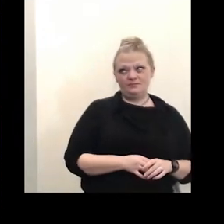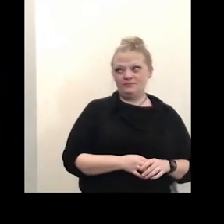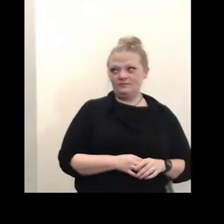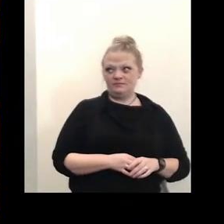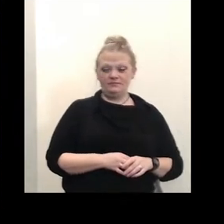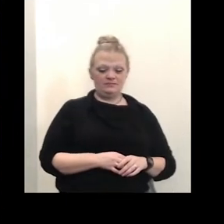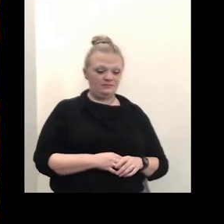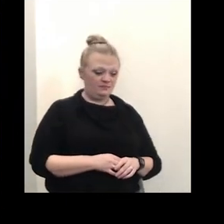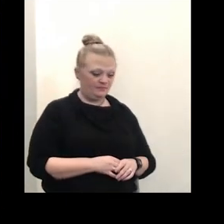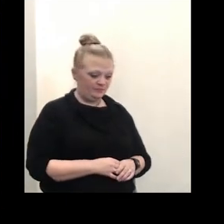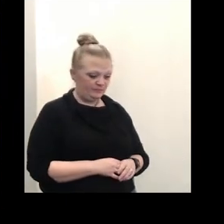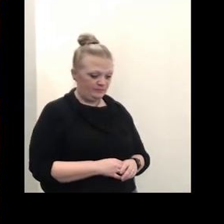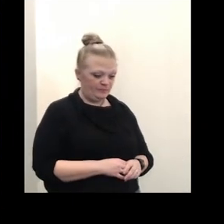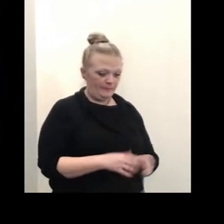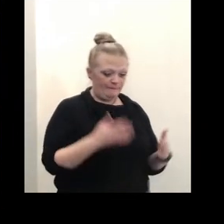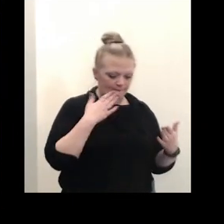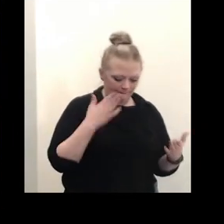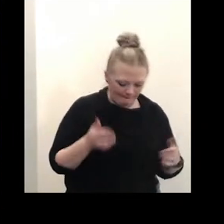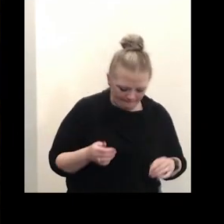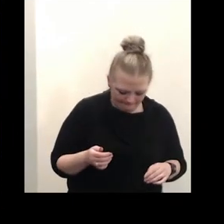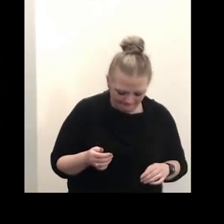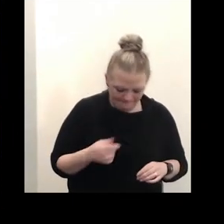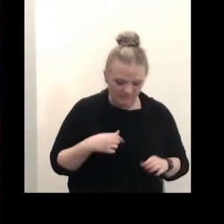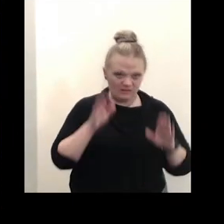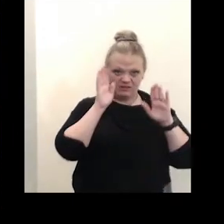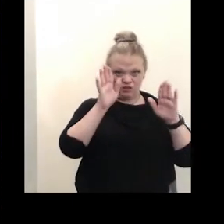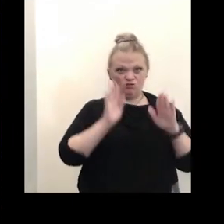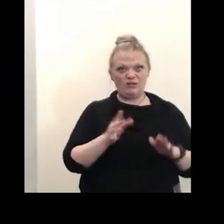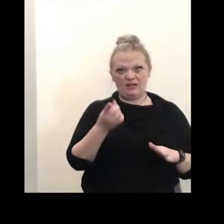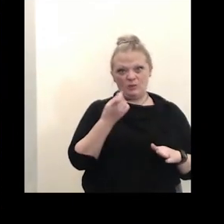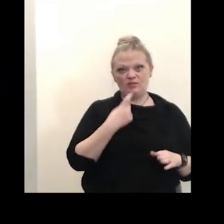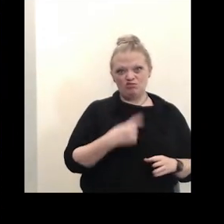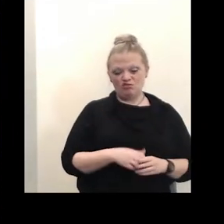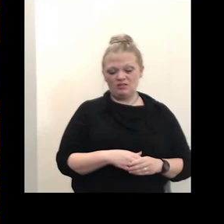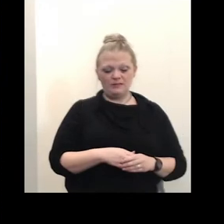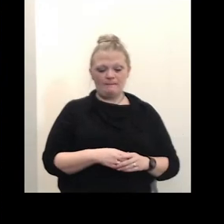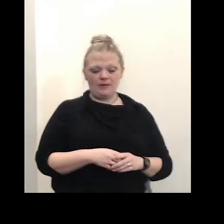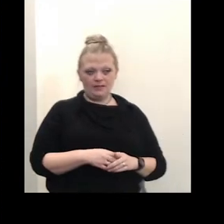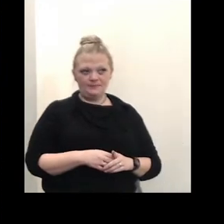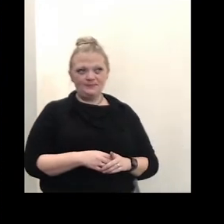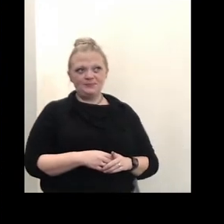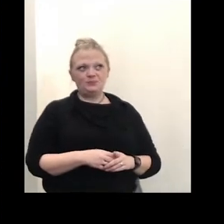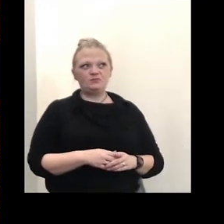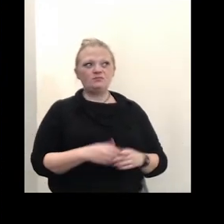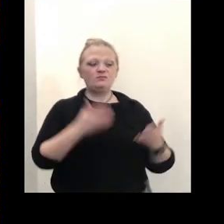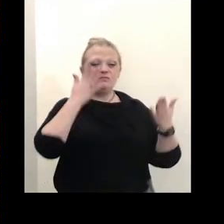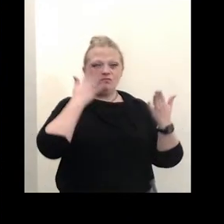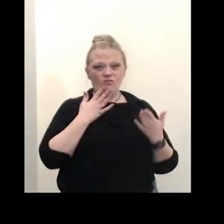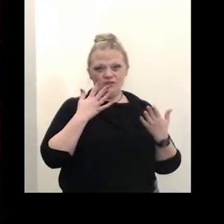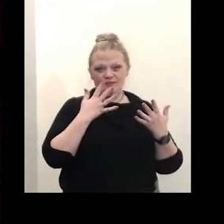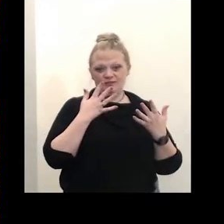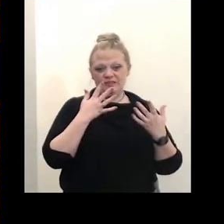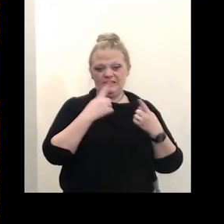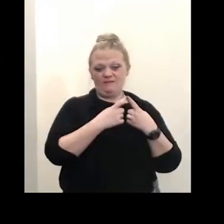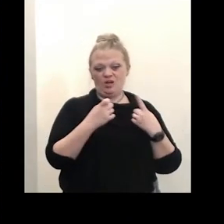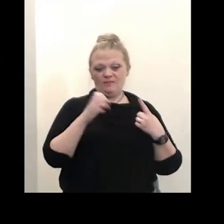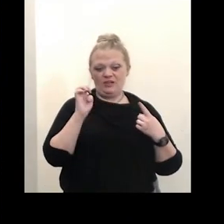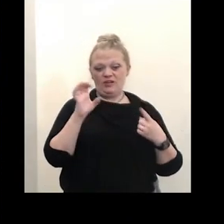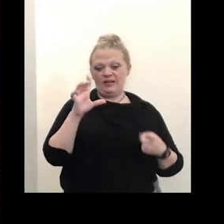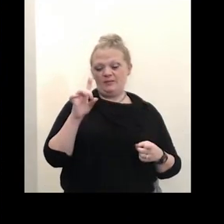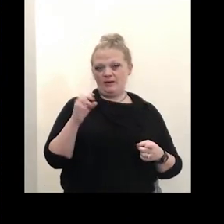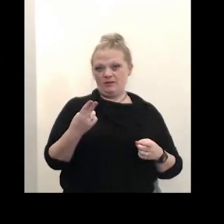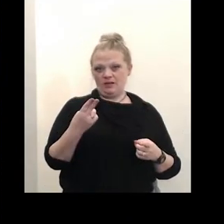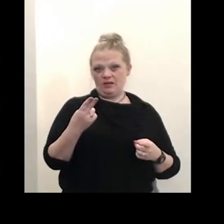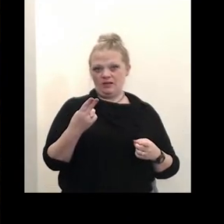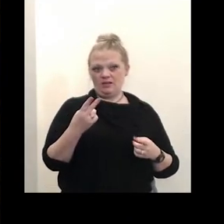so uh thanks those are great questions you know unfortunately um from the erie county you know health department side from our surveillance